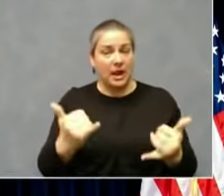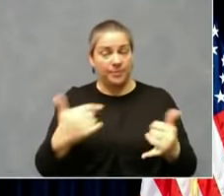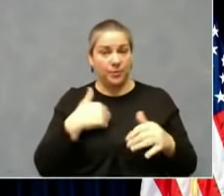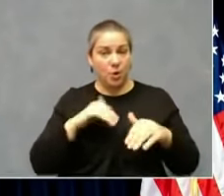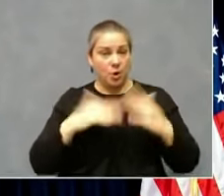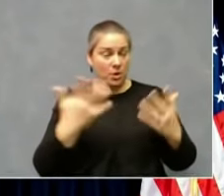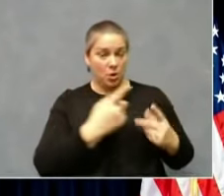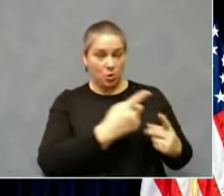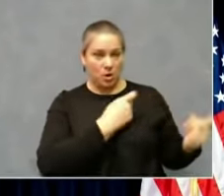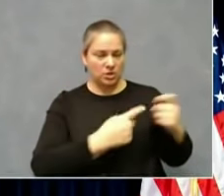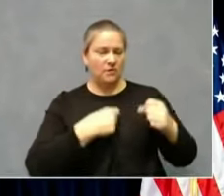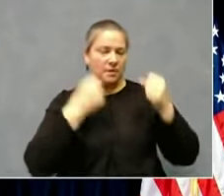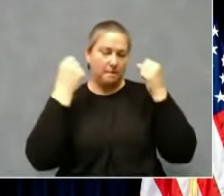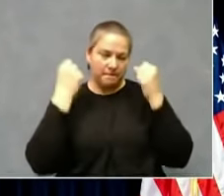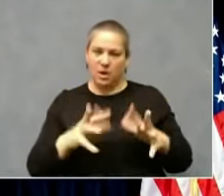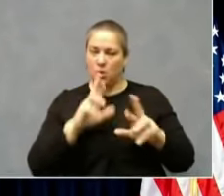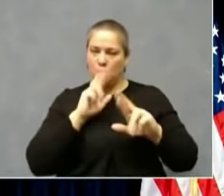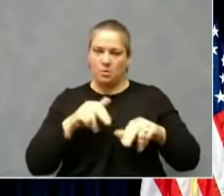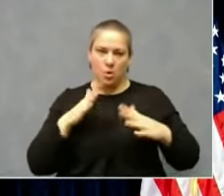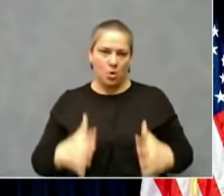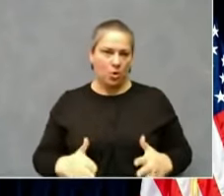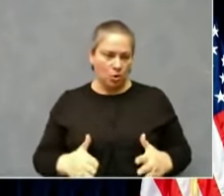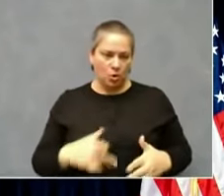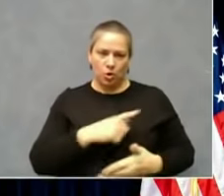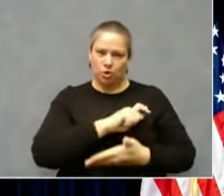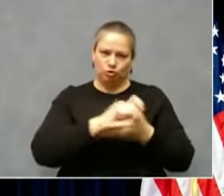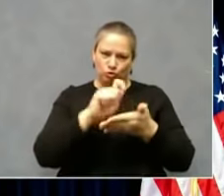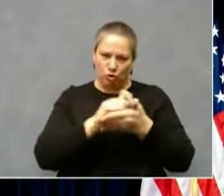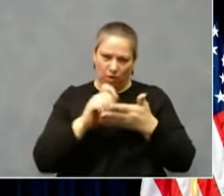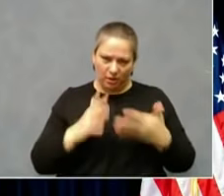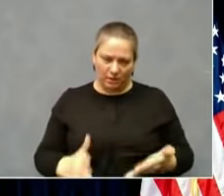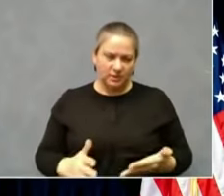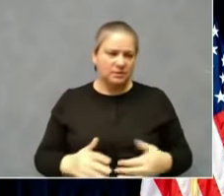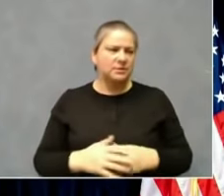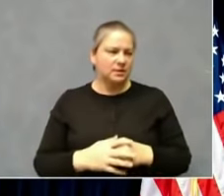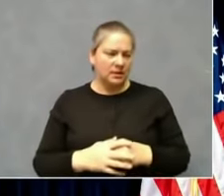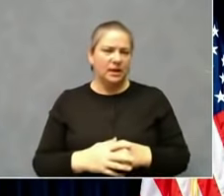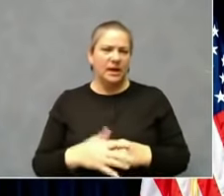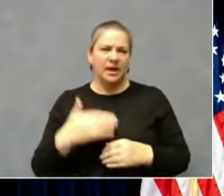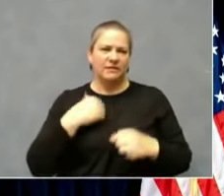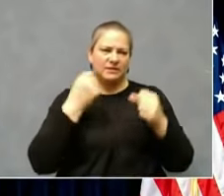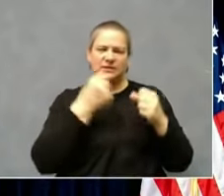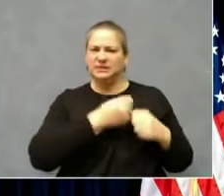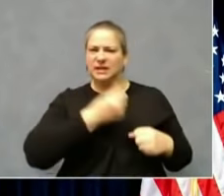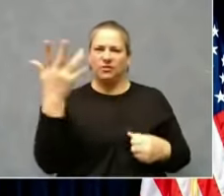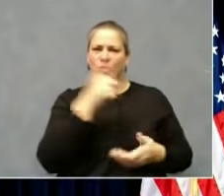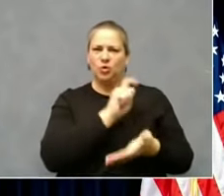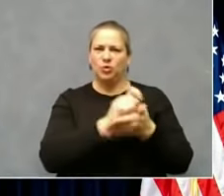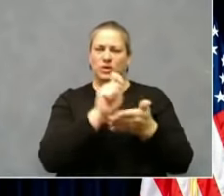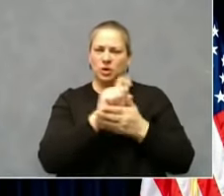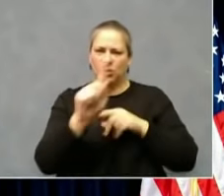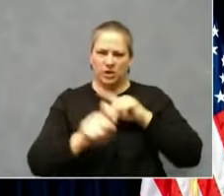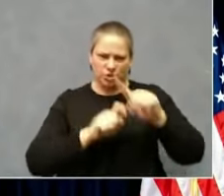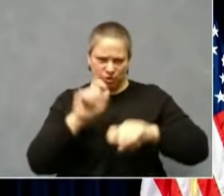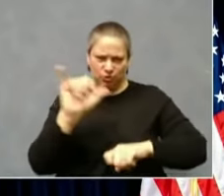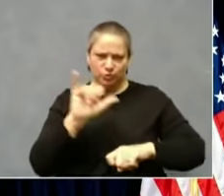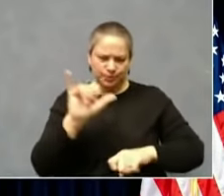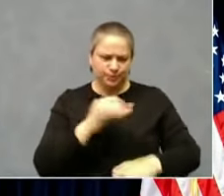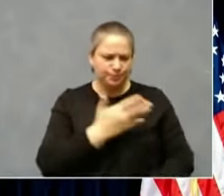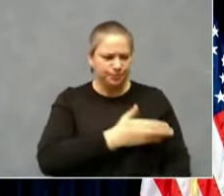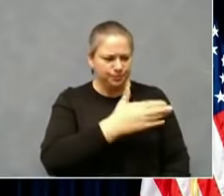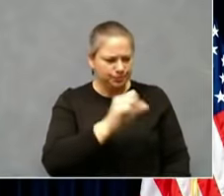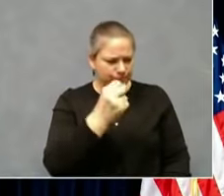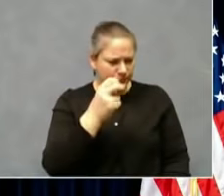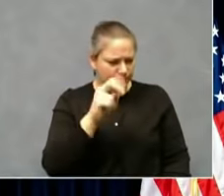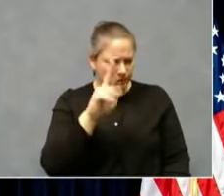reporters or journalists and a number of written questions as well. So we'll start with Shelby Smithson from